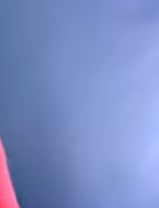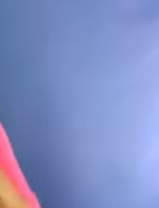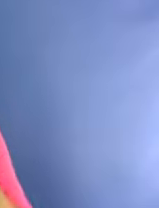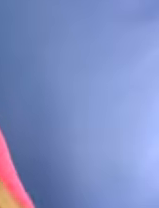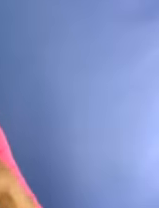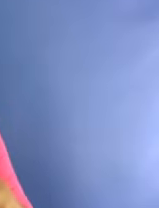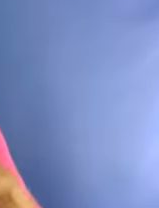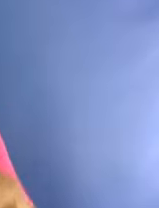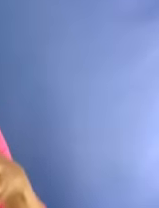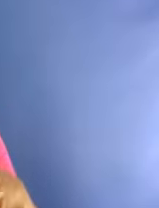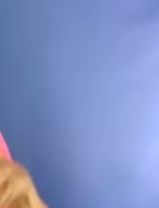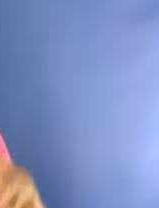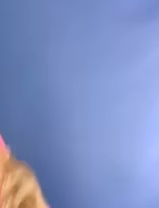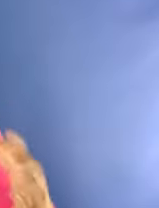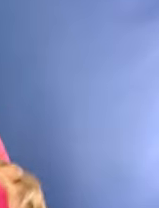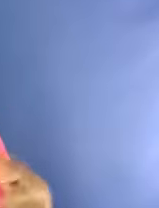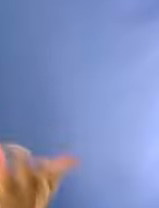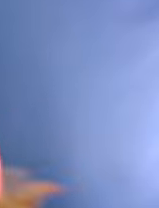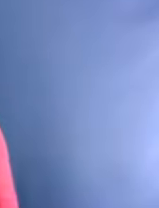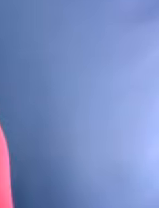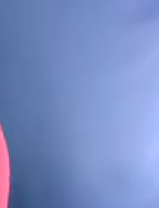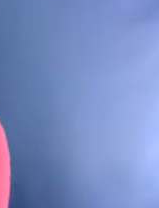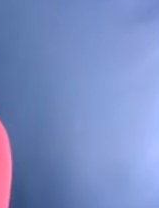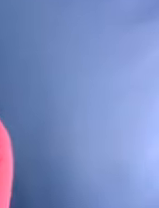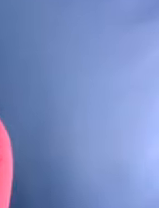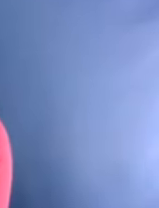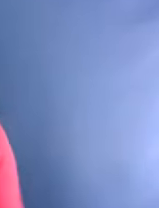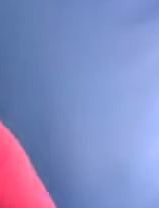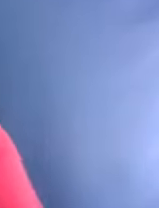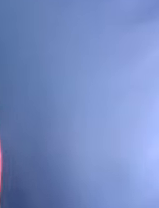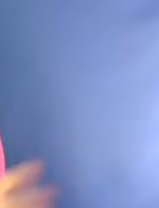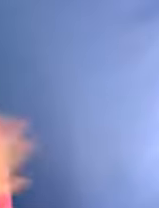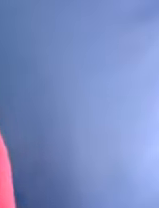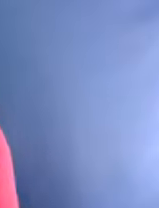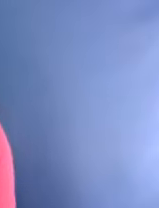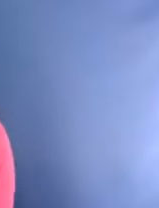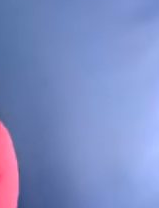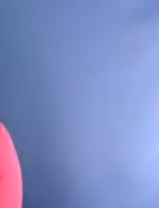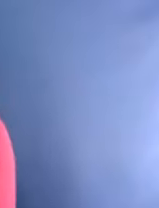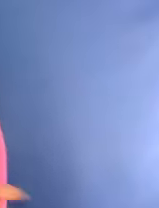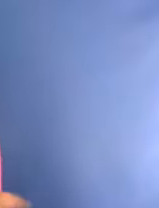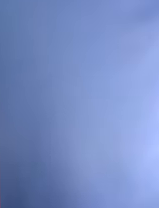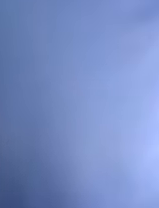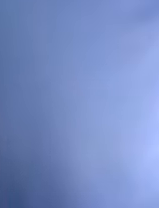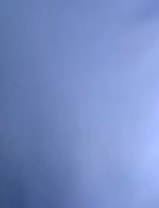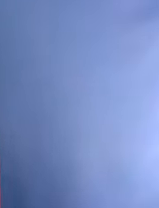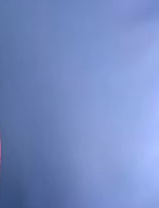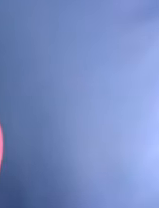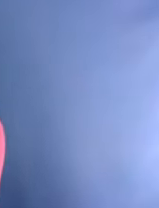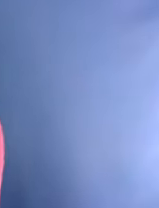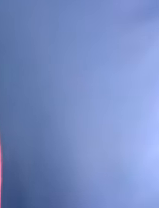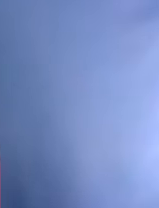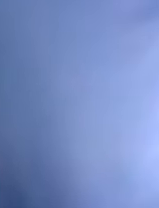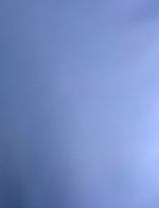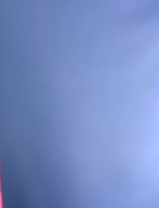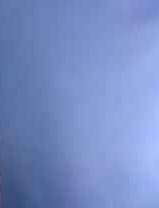And I'm really thankful to the team we have and the membership coordinator for Faith and